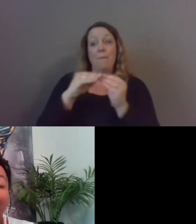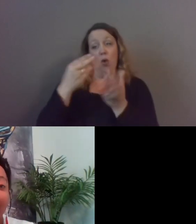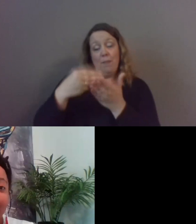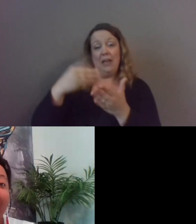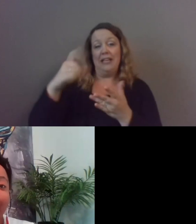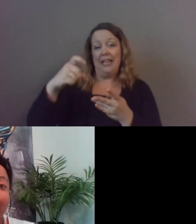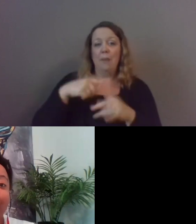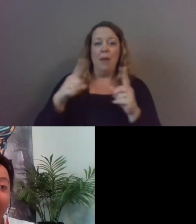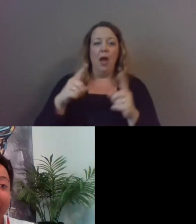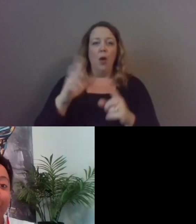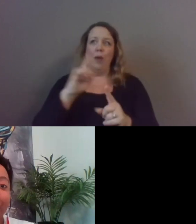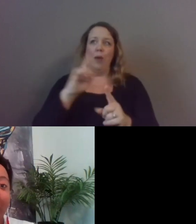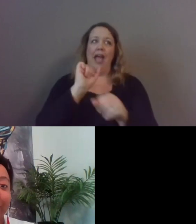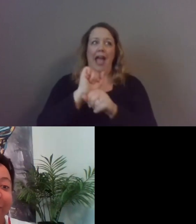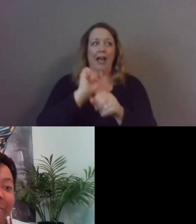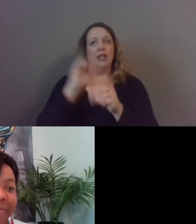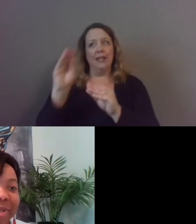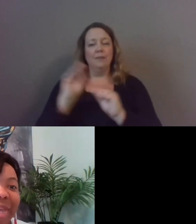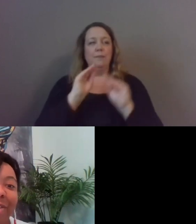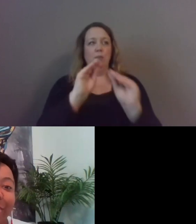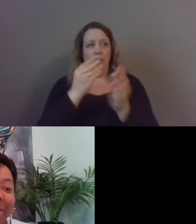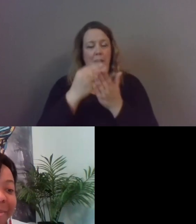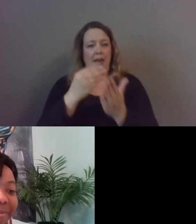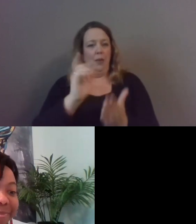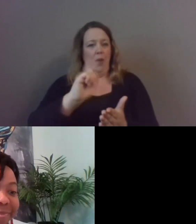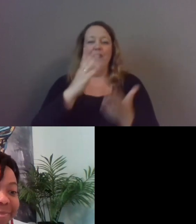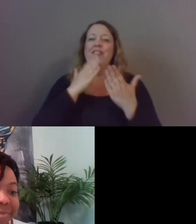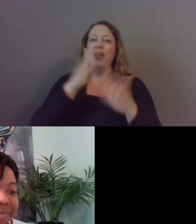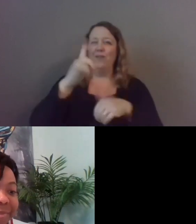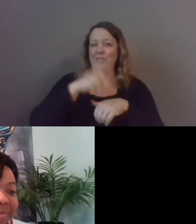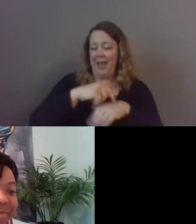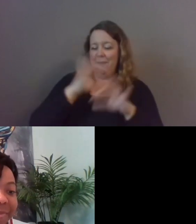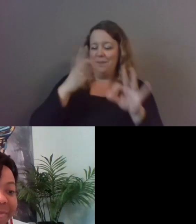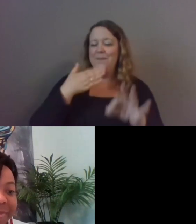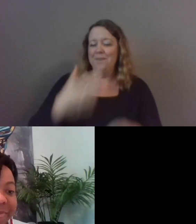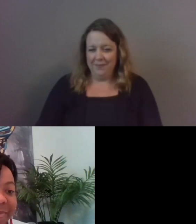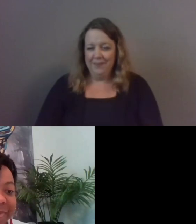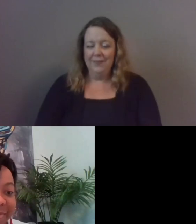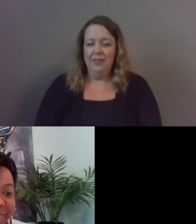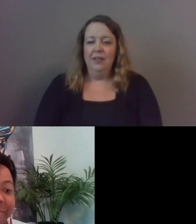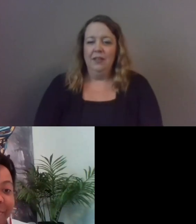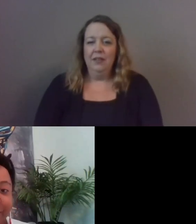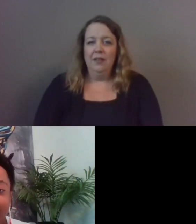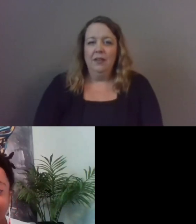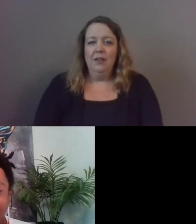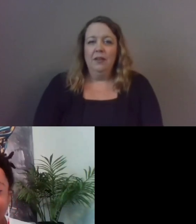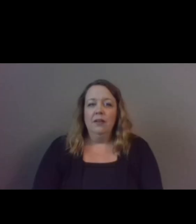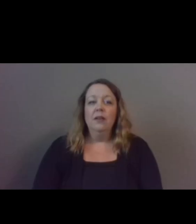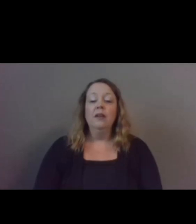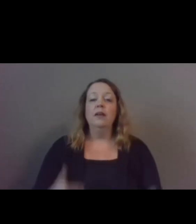but it's a matter of where we actually reallocate those dollars so thank you for your time thank you so much janine for that